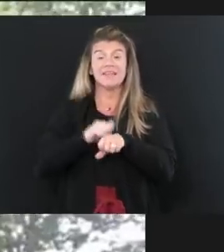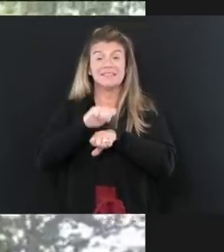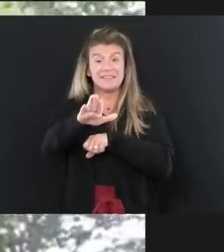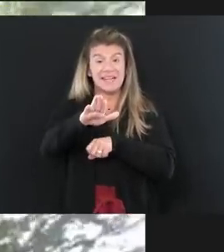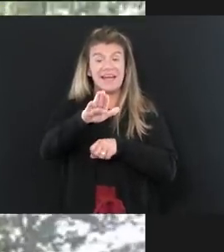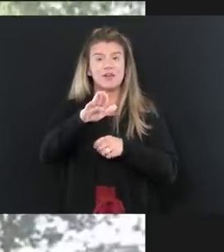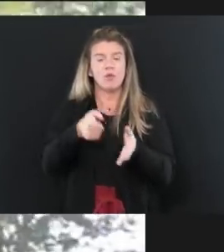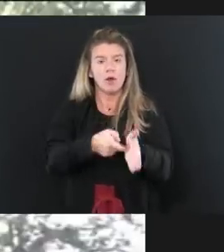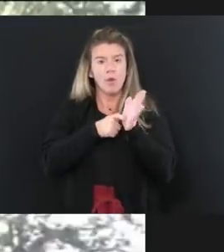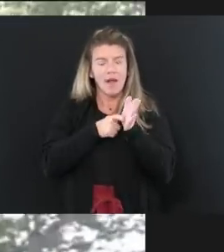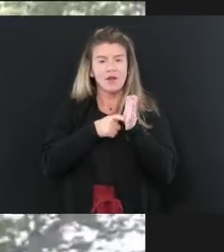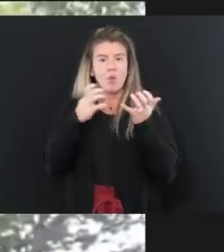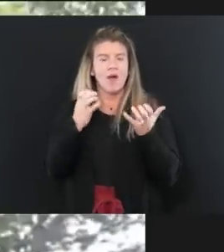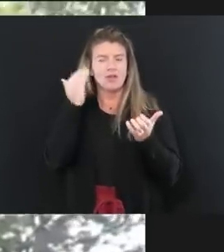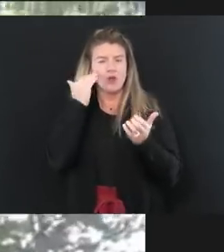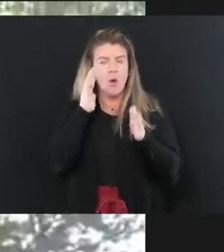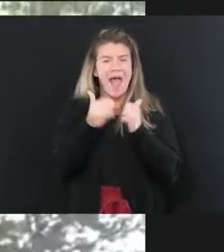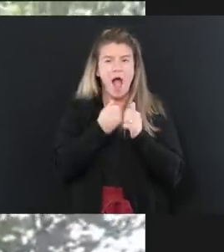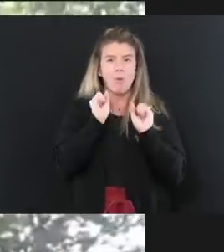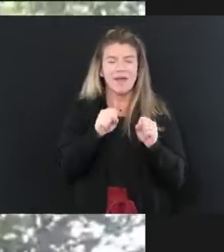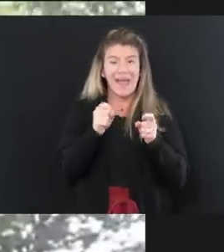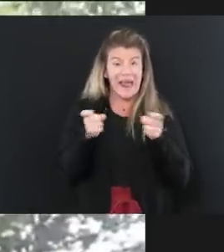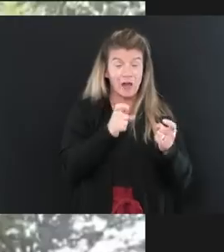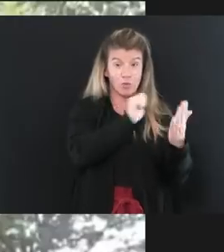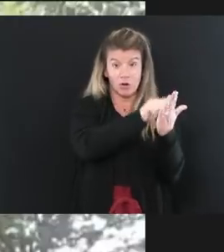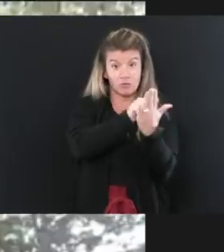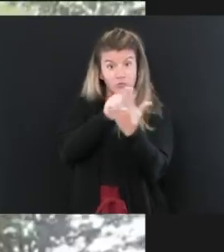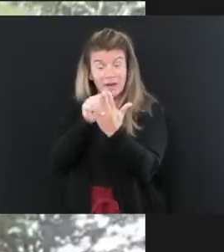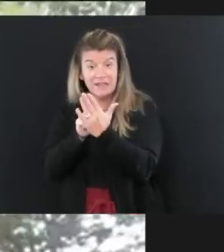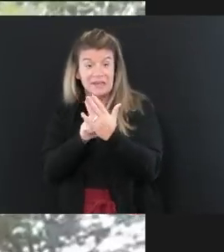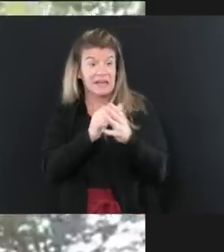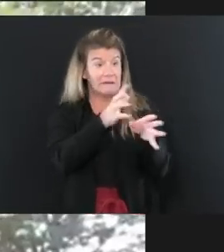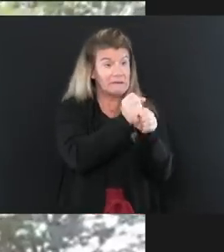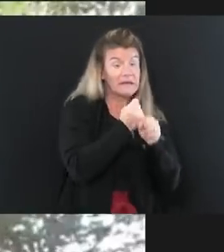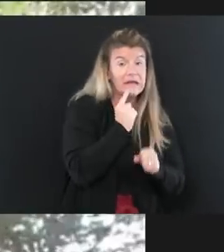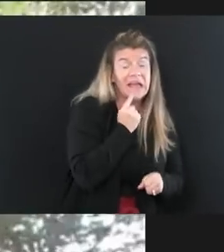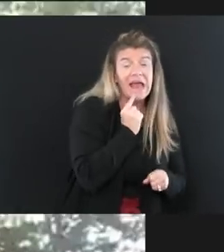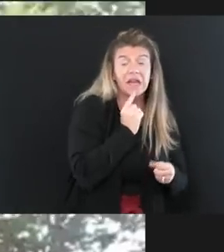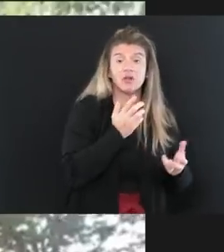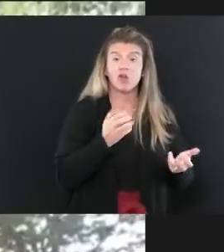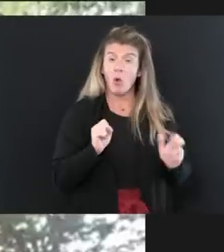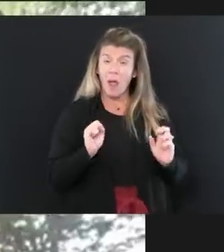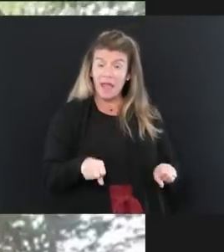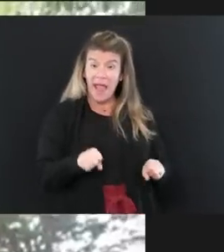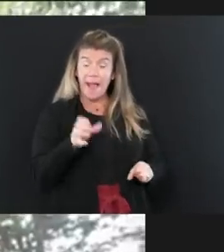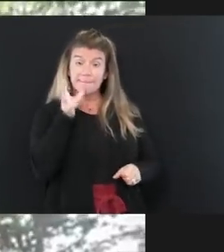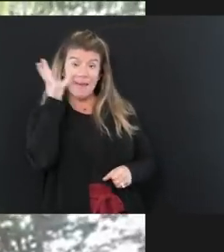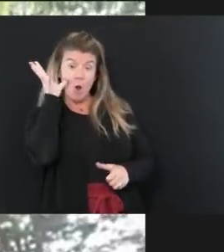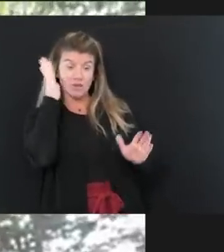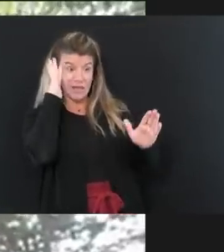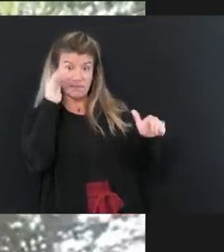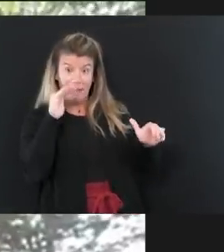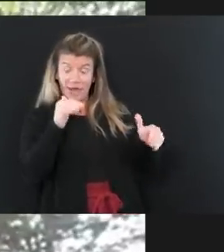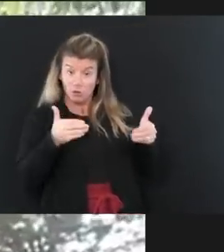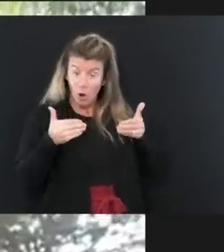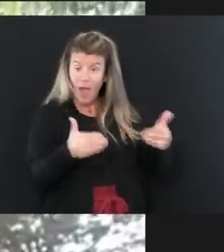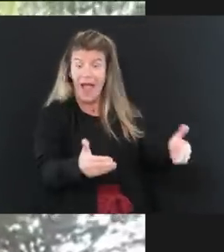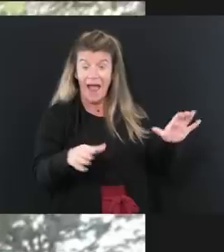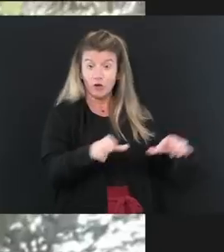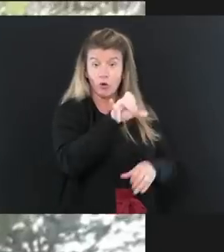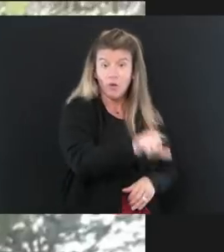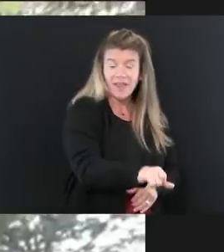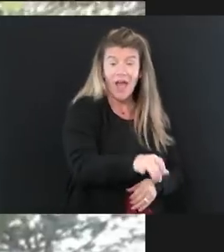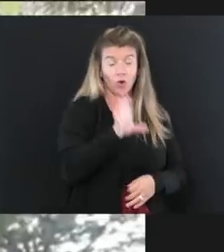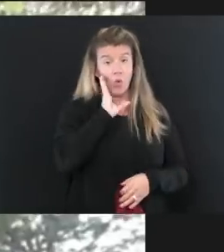Trick or Treat should be handled this year. Can parents expect Trick or Treat in general? And can they expect guidelines from the state